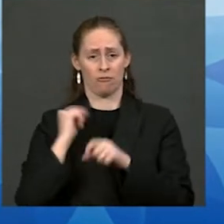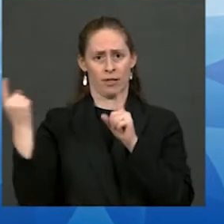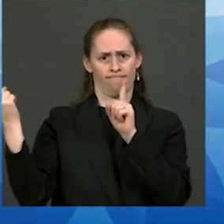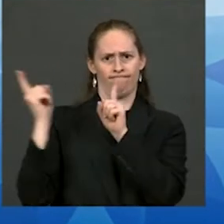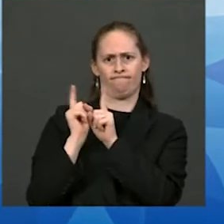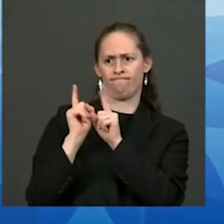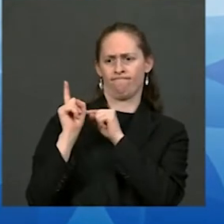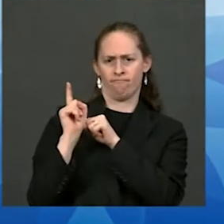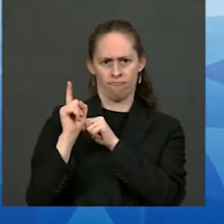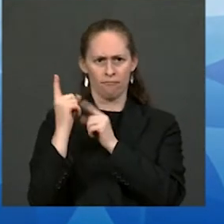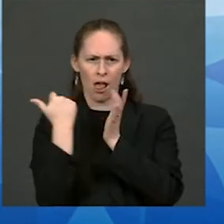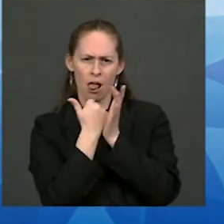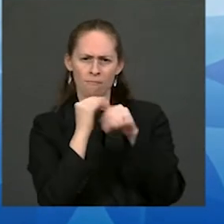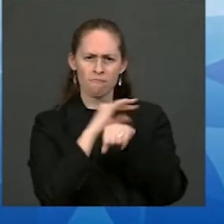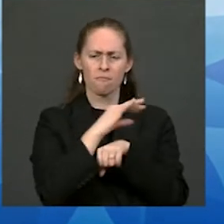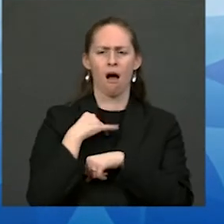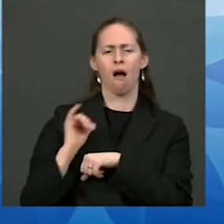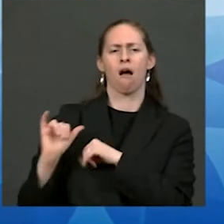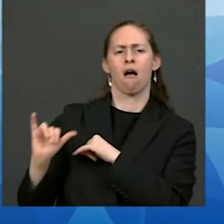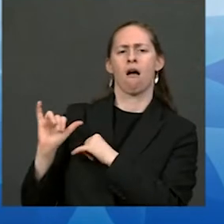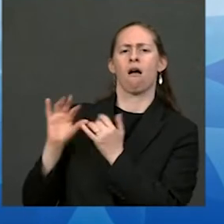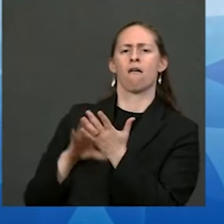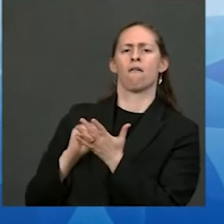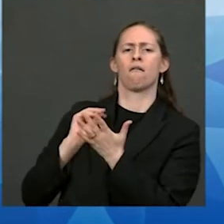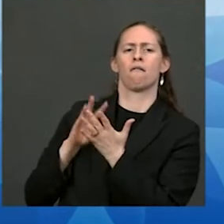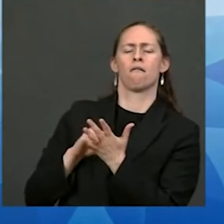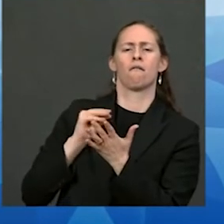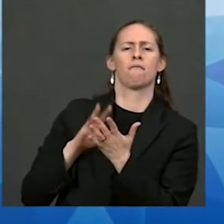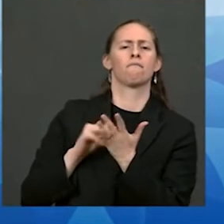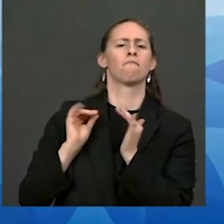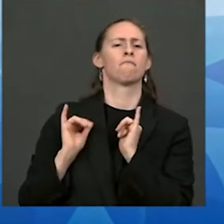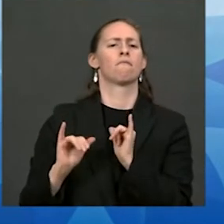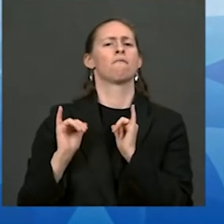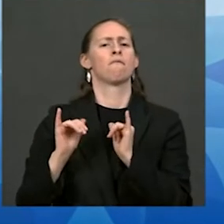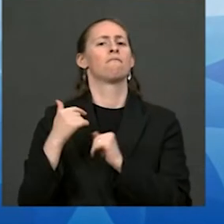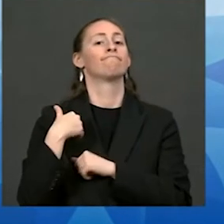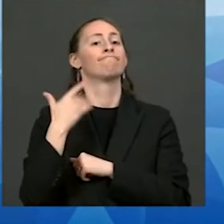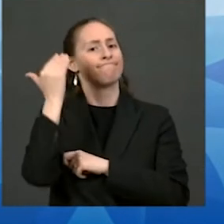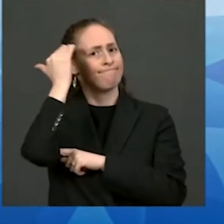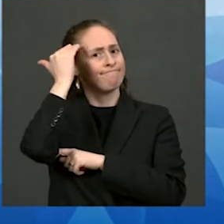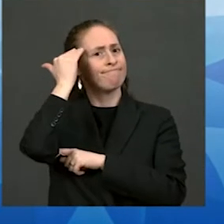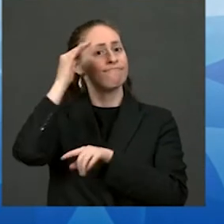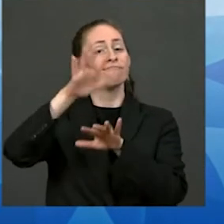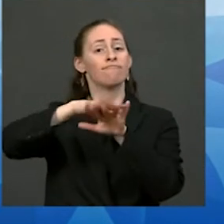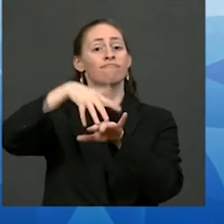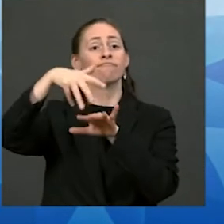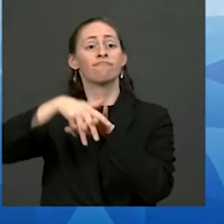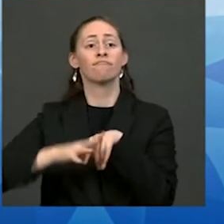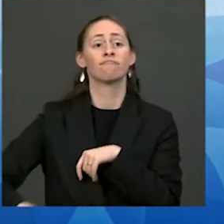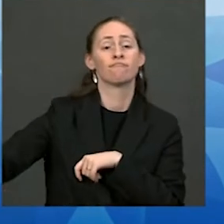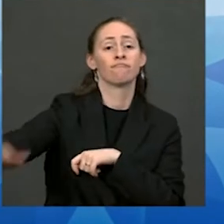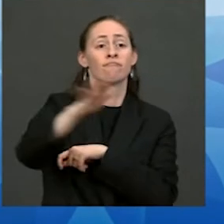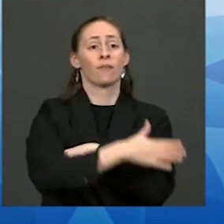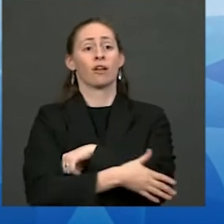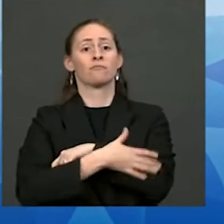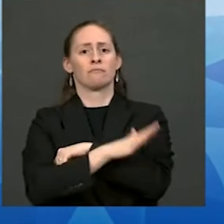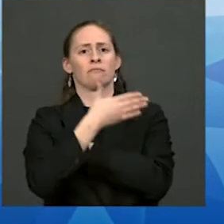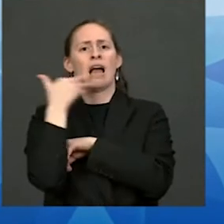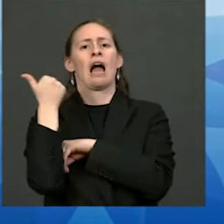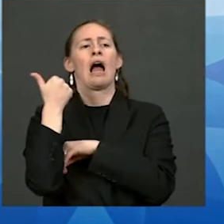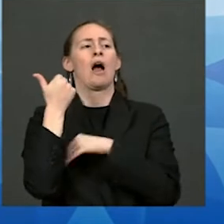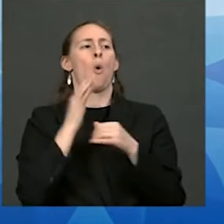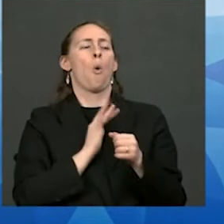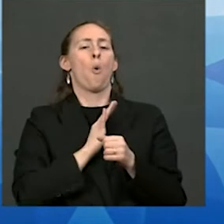been vaguely aware of that is that tribal nations do better when they make their own decisions that's why uh